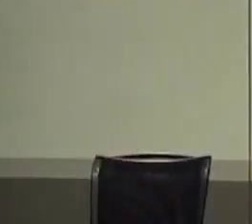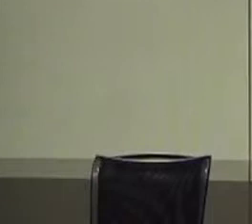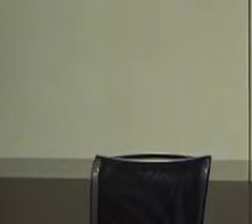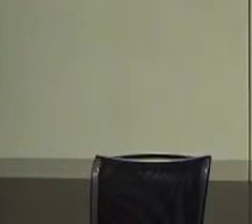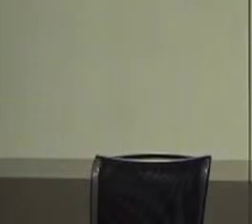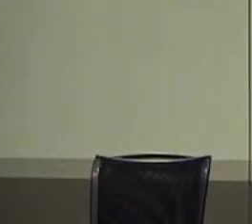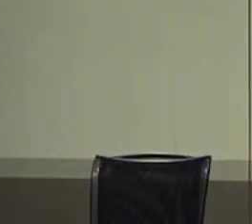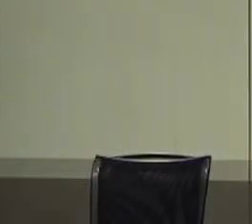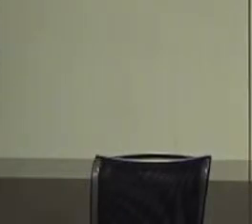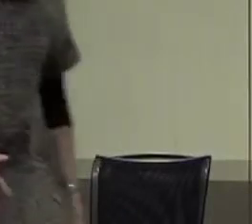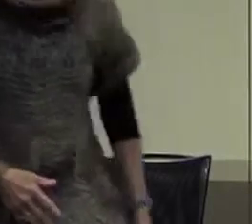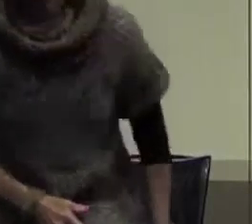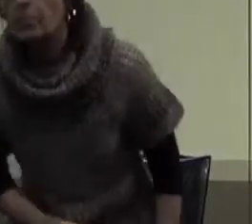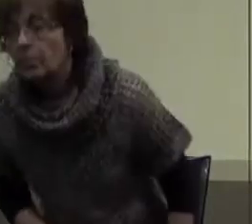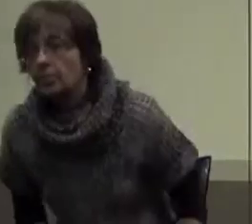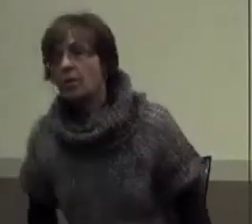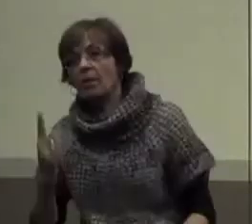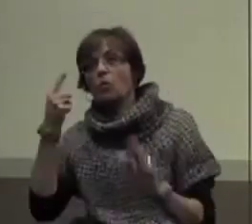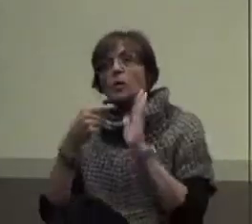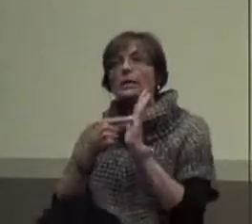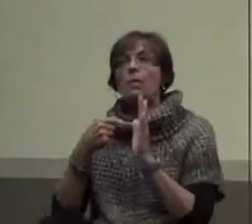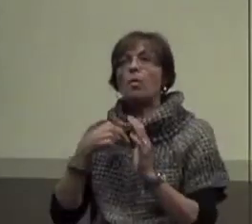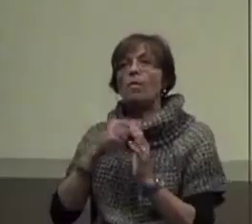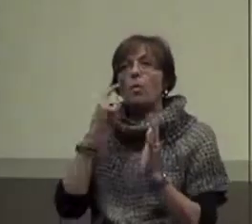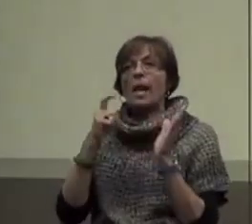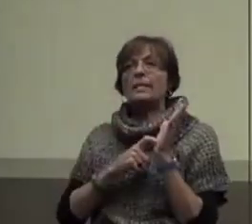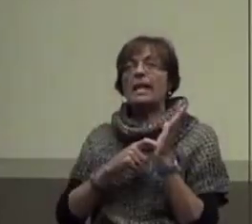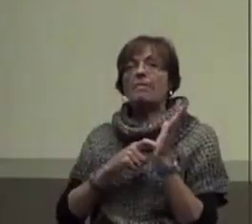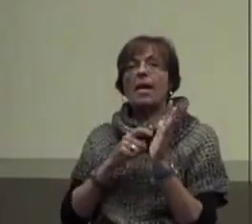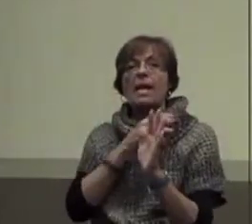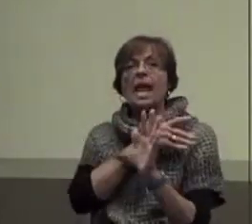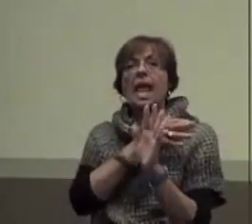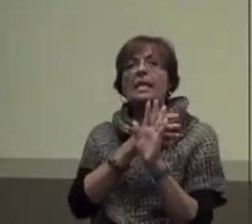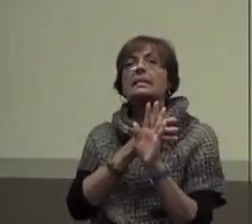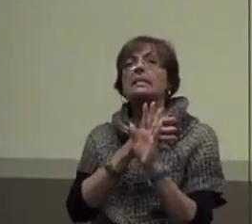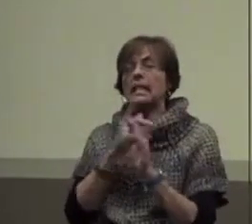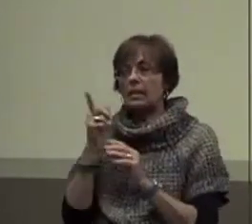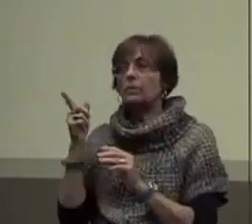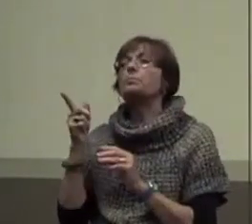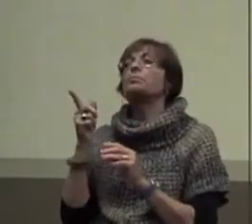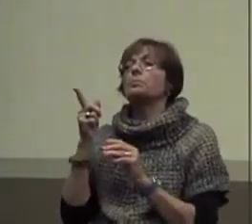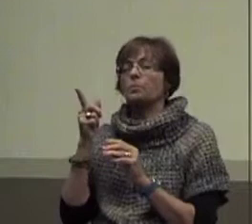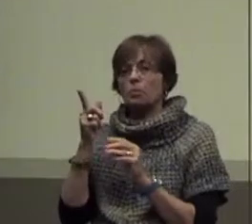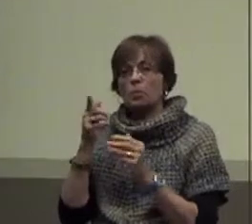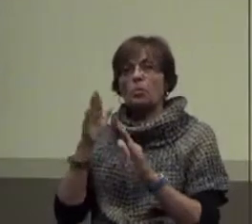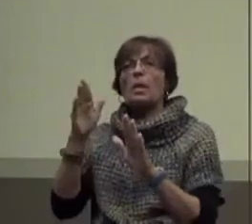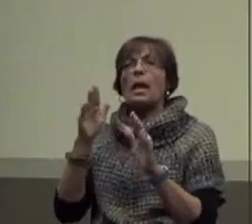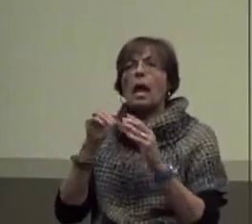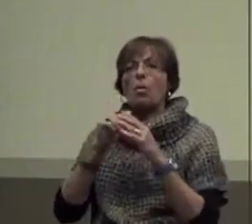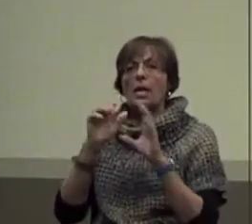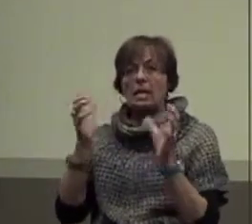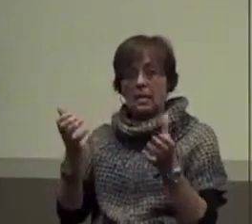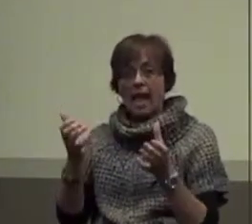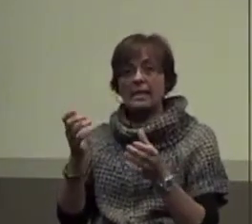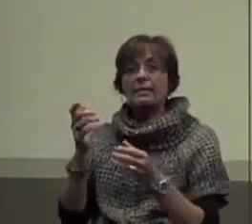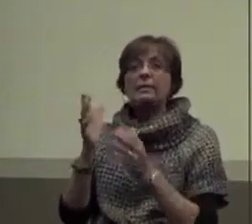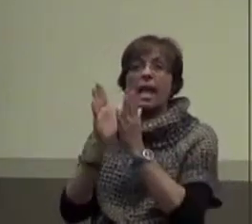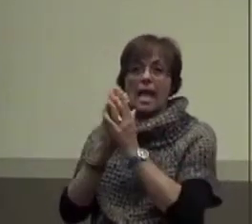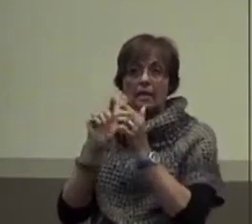example, if we've identified antecedent as asked to read aloud in class. Okay?